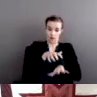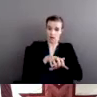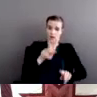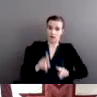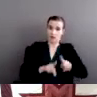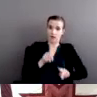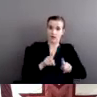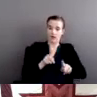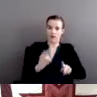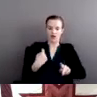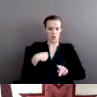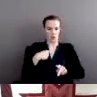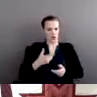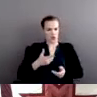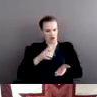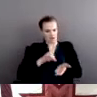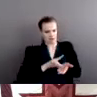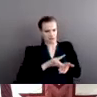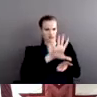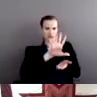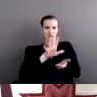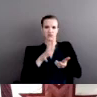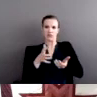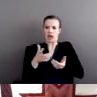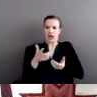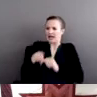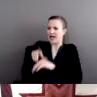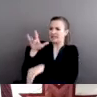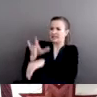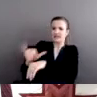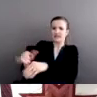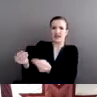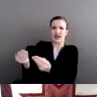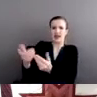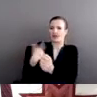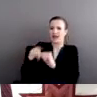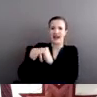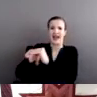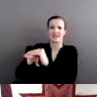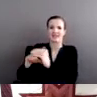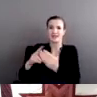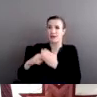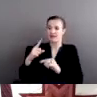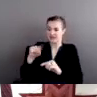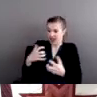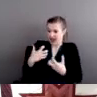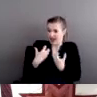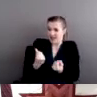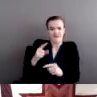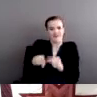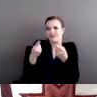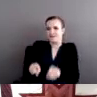removed from those spaces. We no longer have access to those spaces. And Judeo